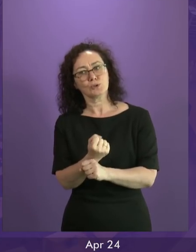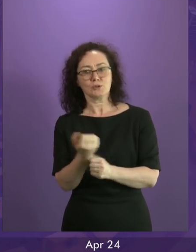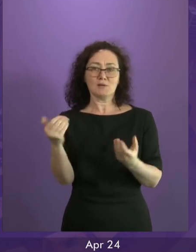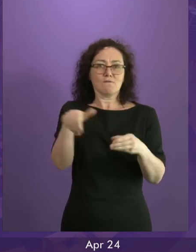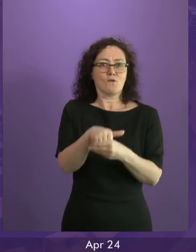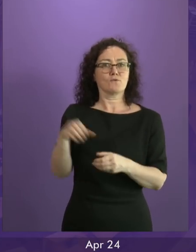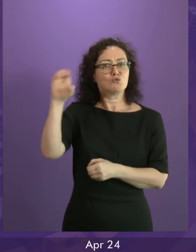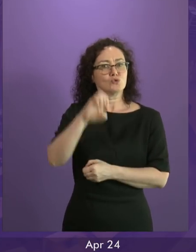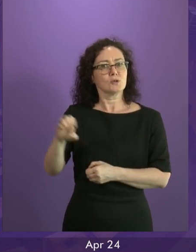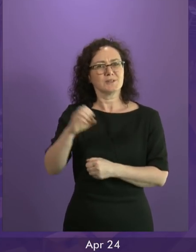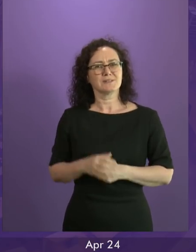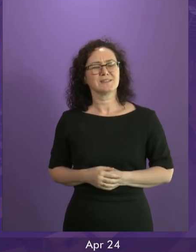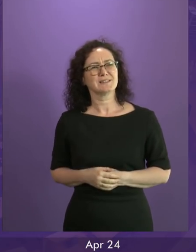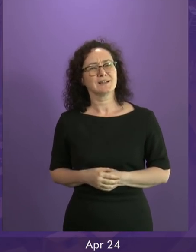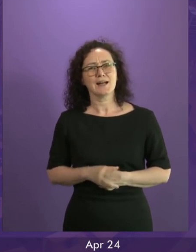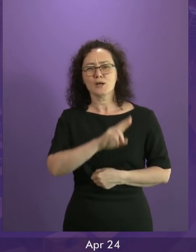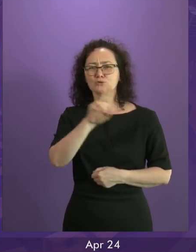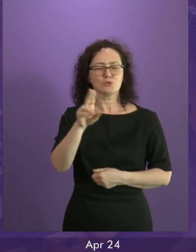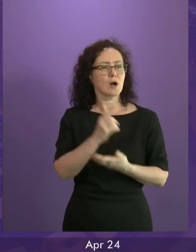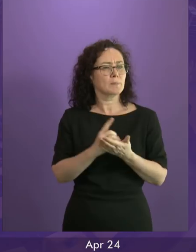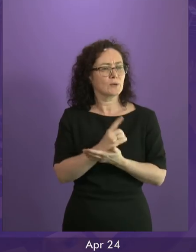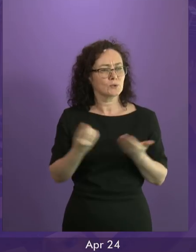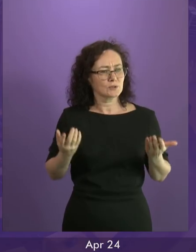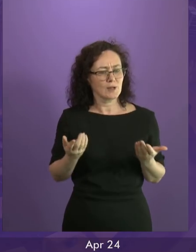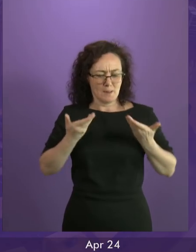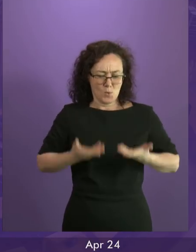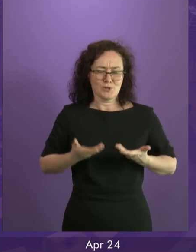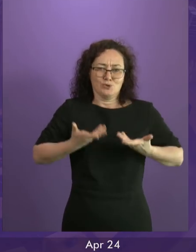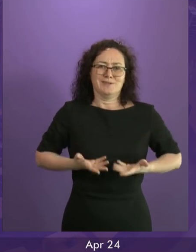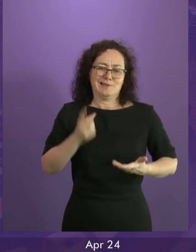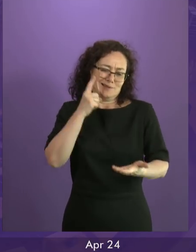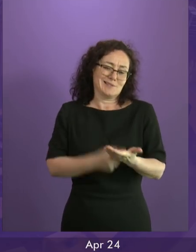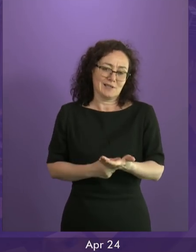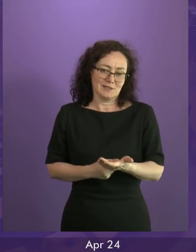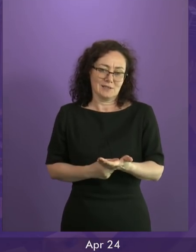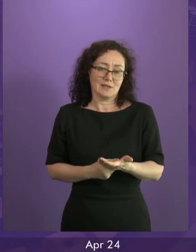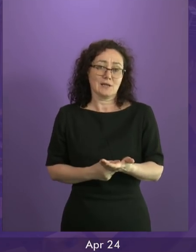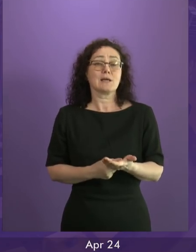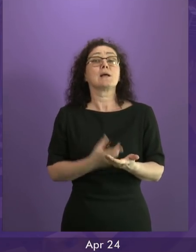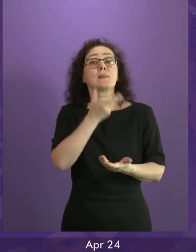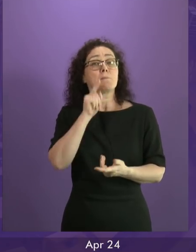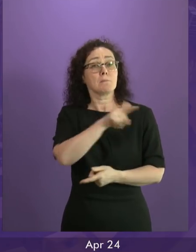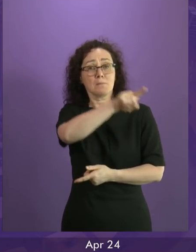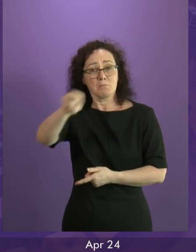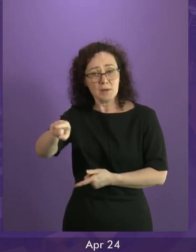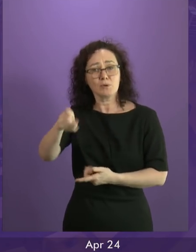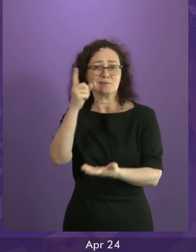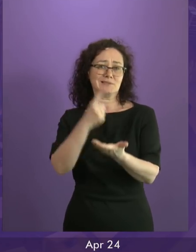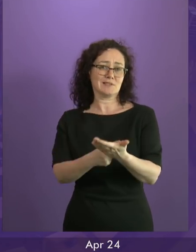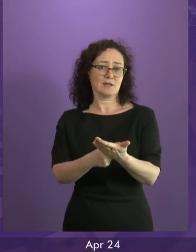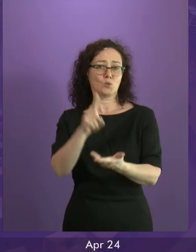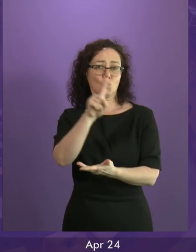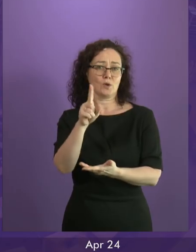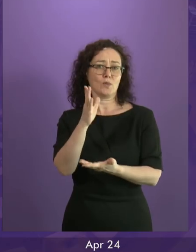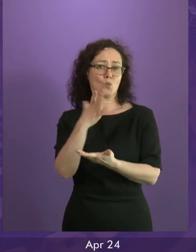fundamental issue here. It should not be for any of us in this Parliament to determine that issue. It should be for the people of Scotland. Miles